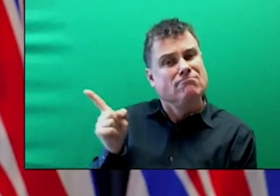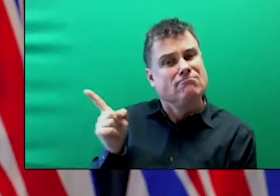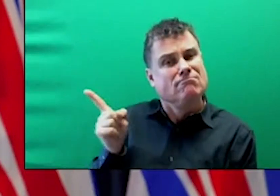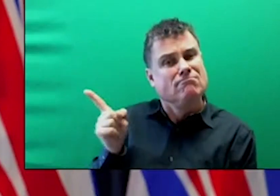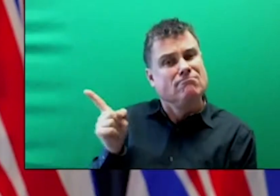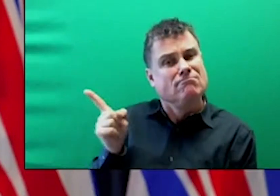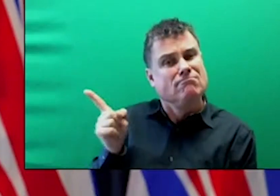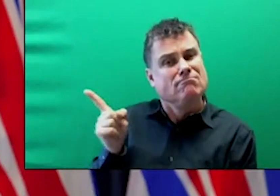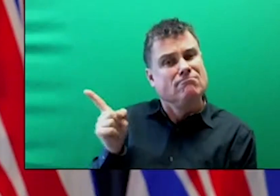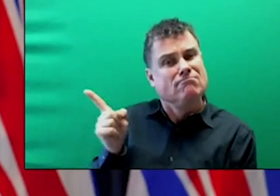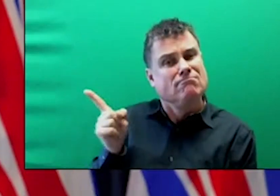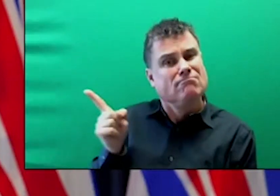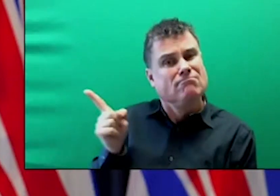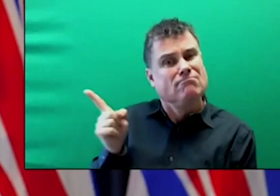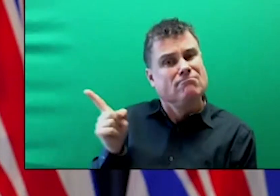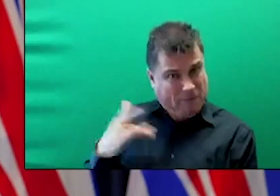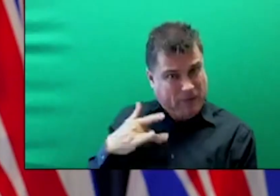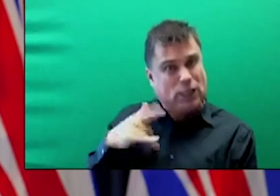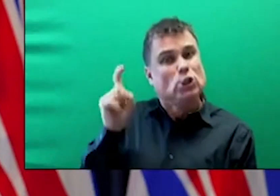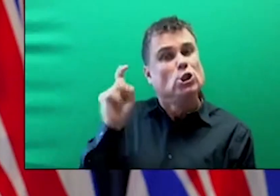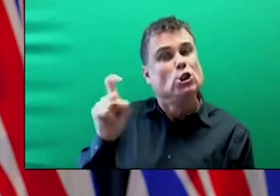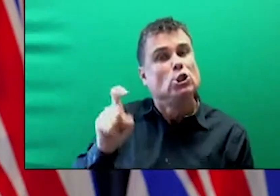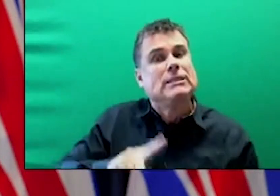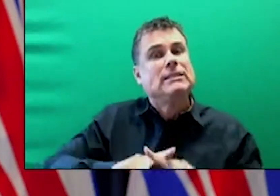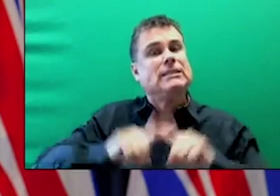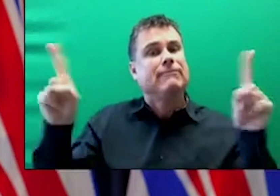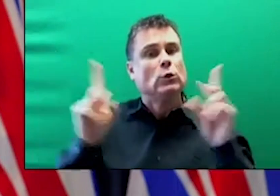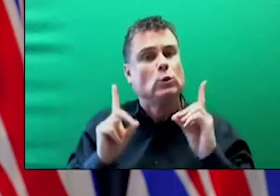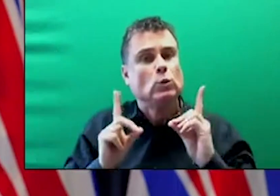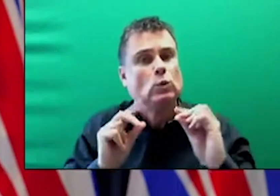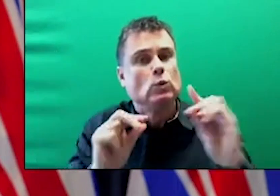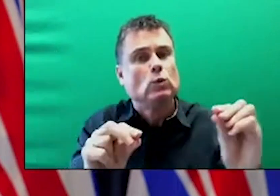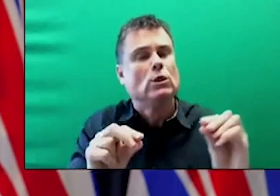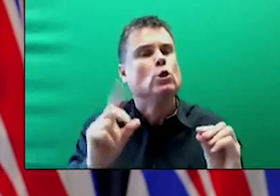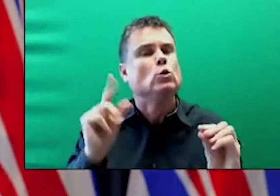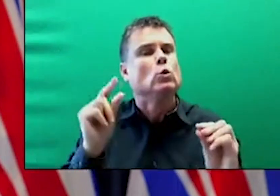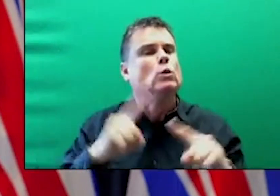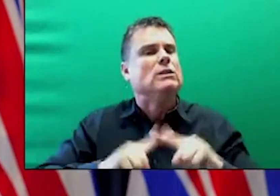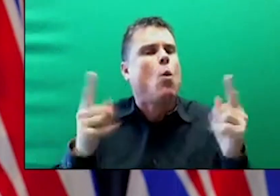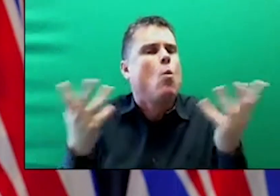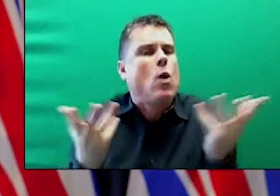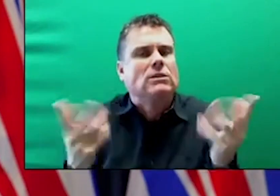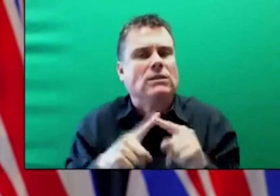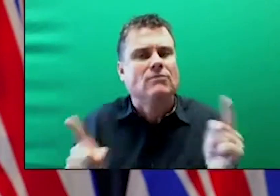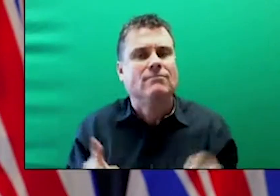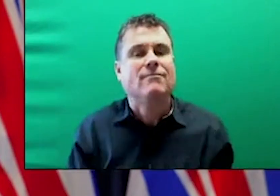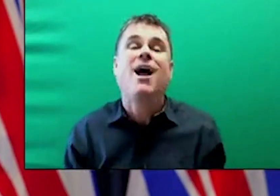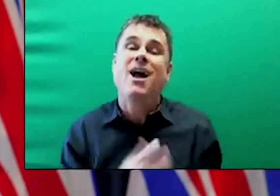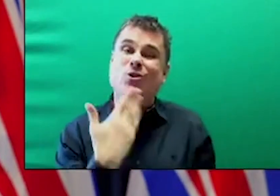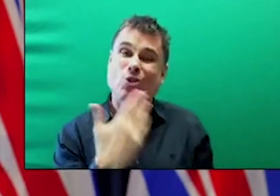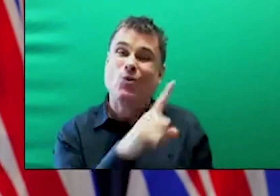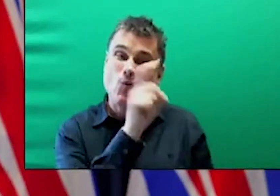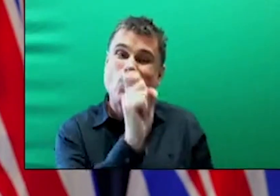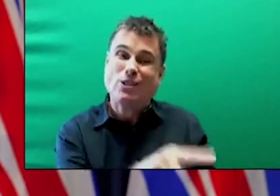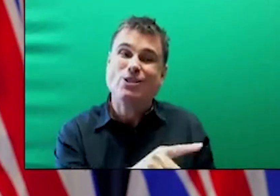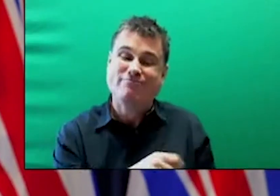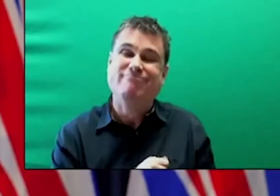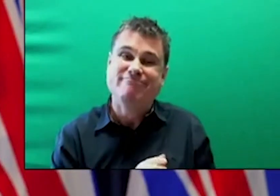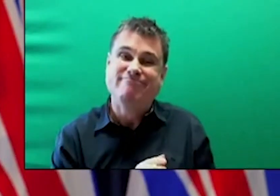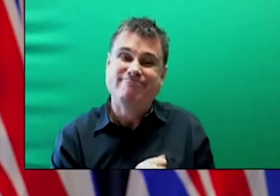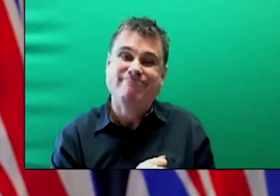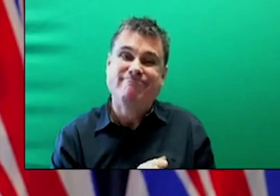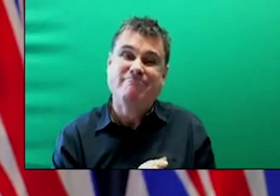inclusive as we possibly can be with the business community, with labor, with not-for-profits, with indigenous peoples. We've accelerated